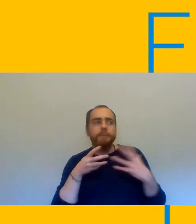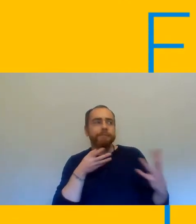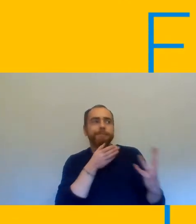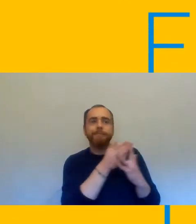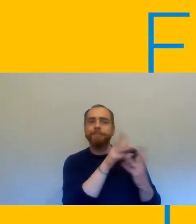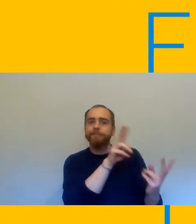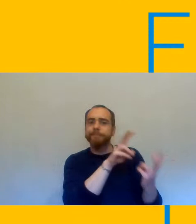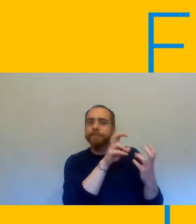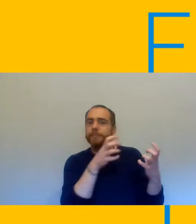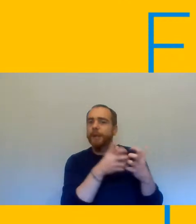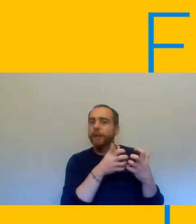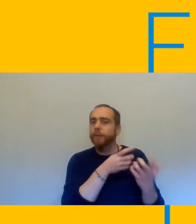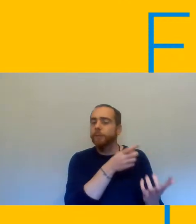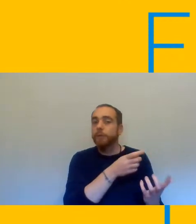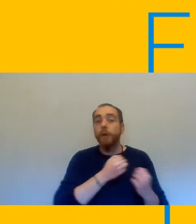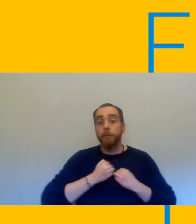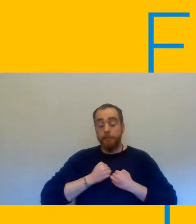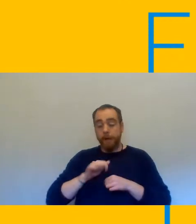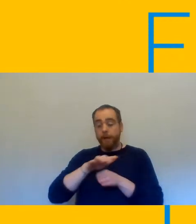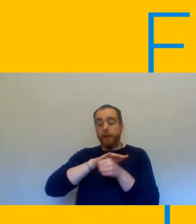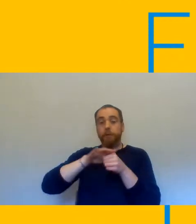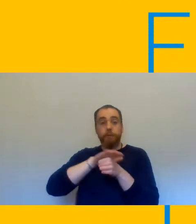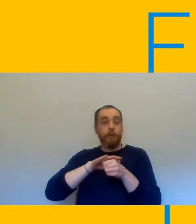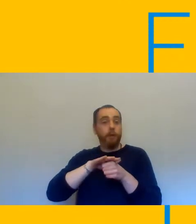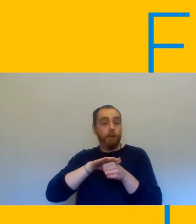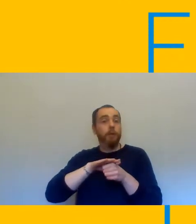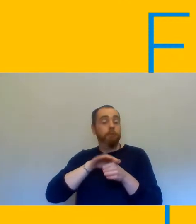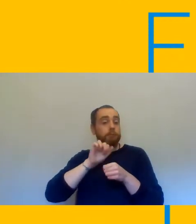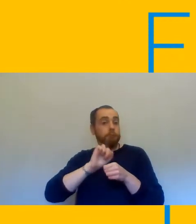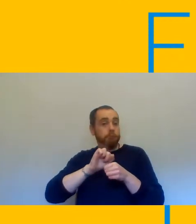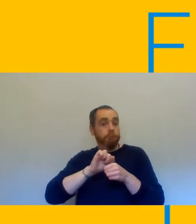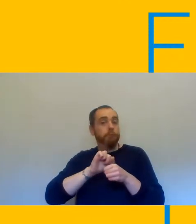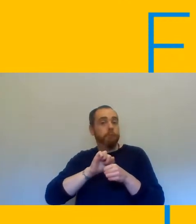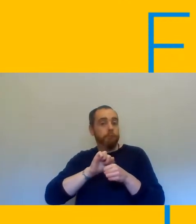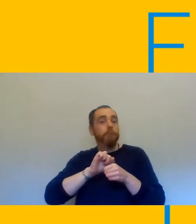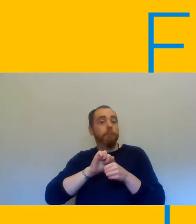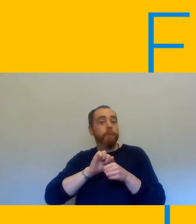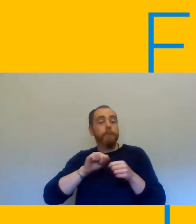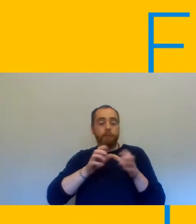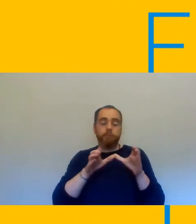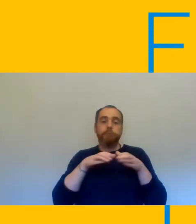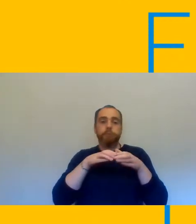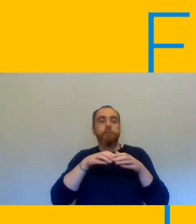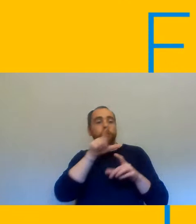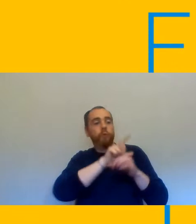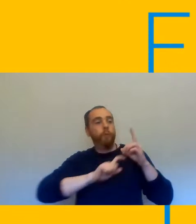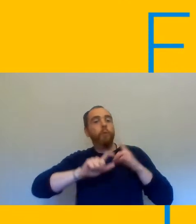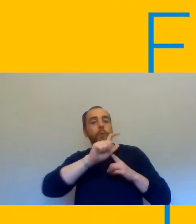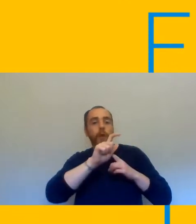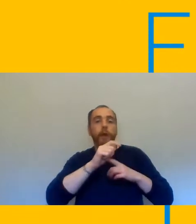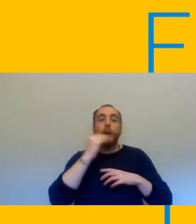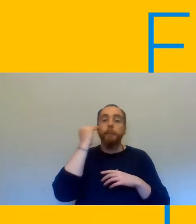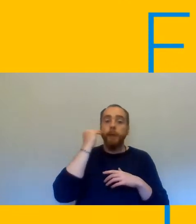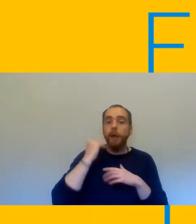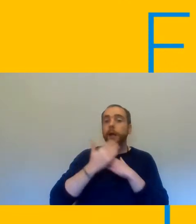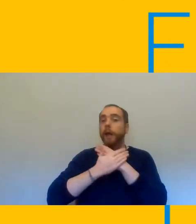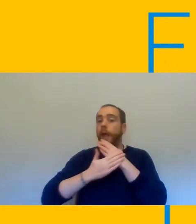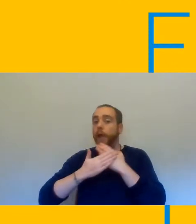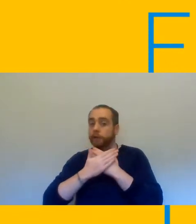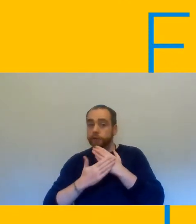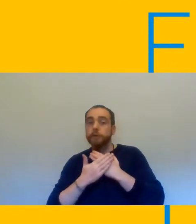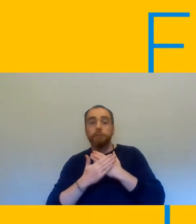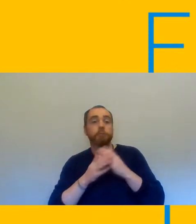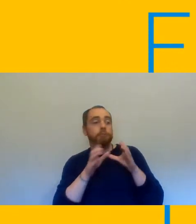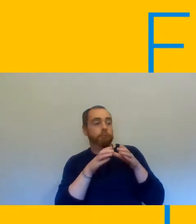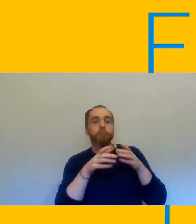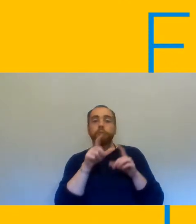has a high proportion of black asian minority ethnic um communities now we find it